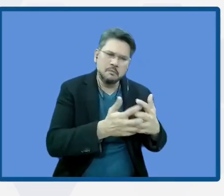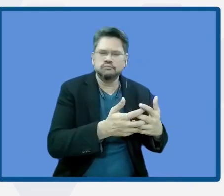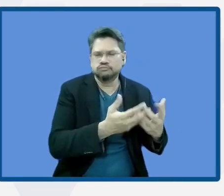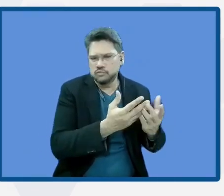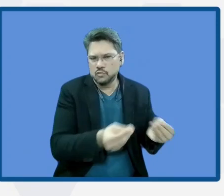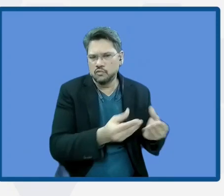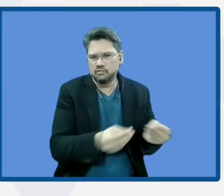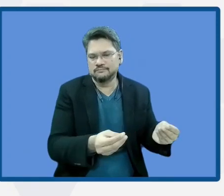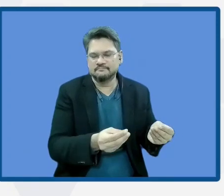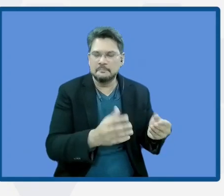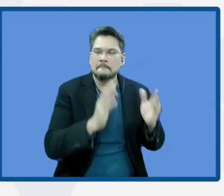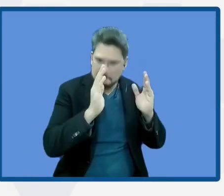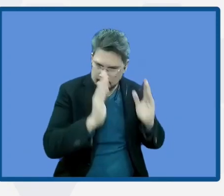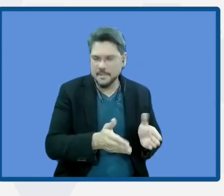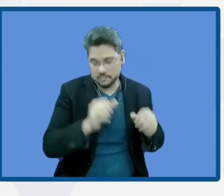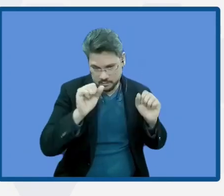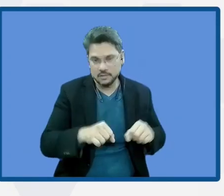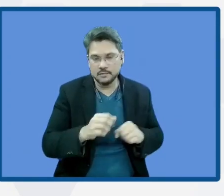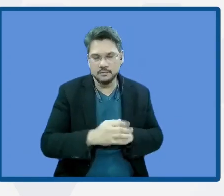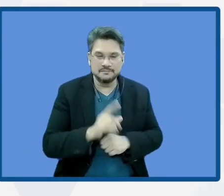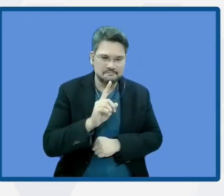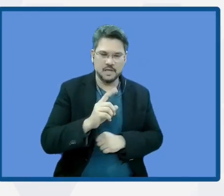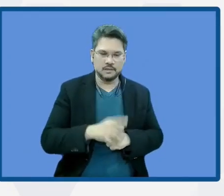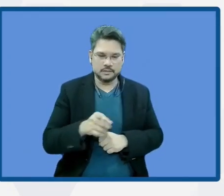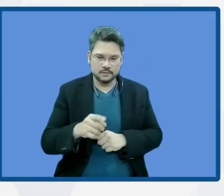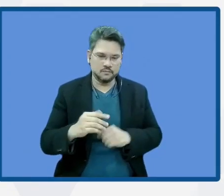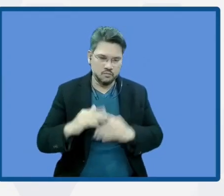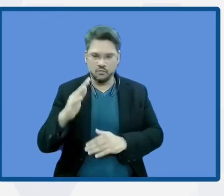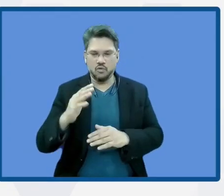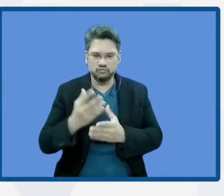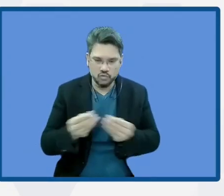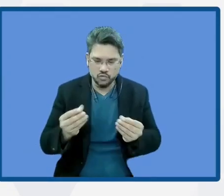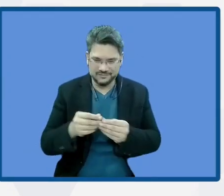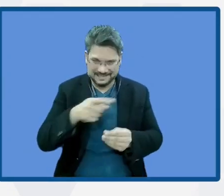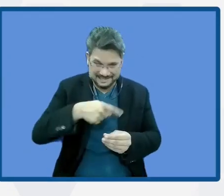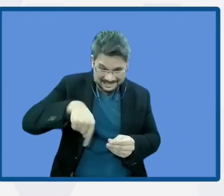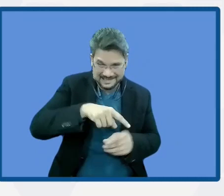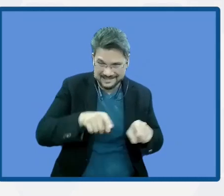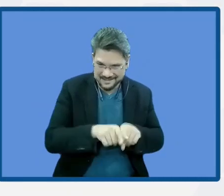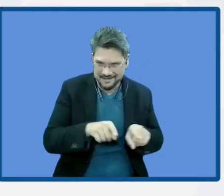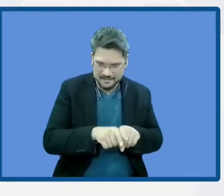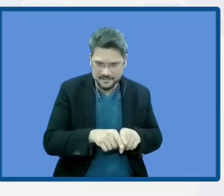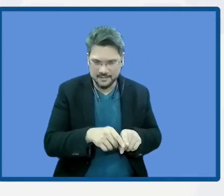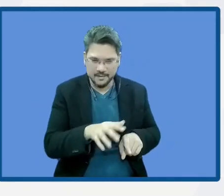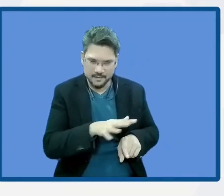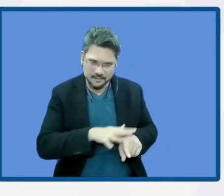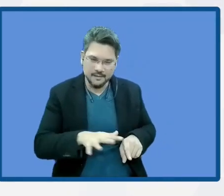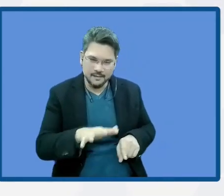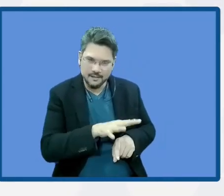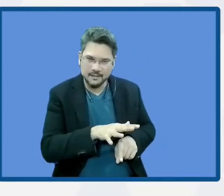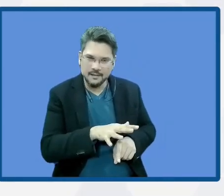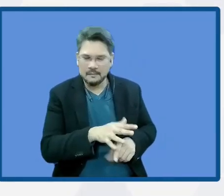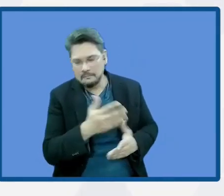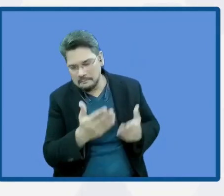structural solutions to all these solutions, I think are